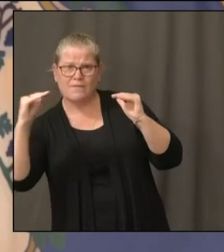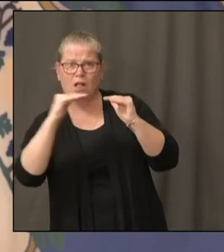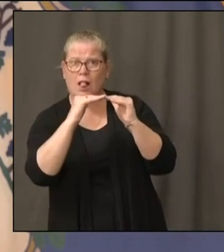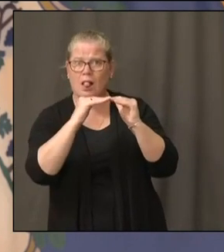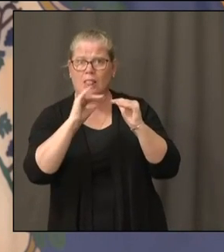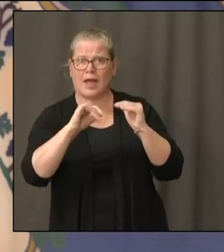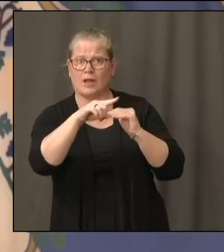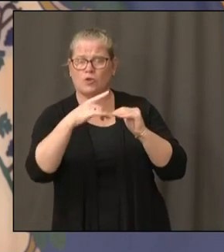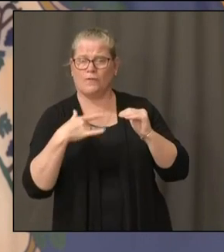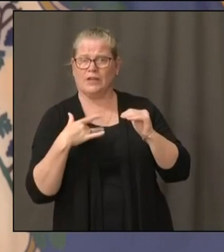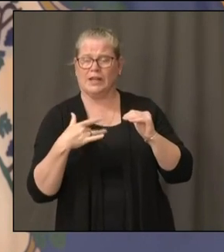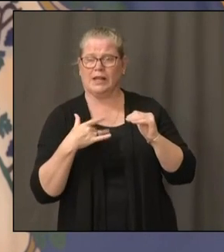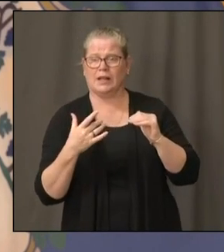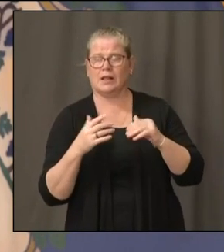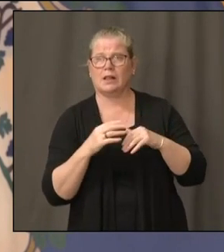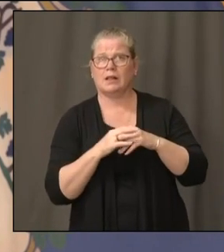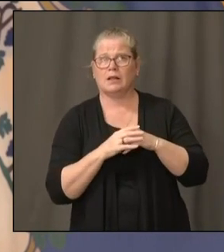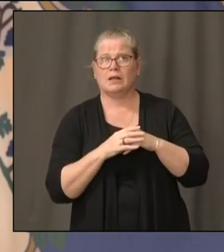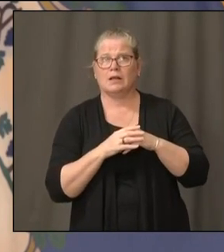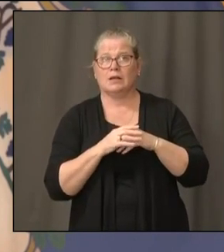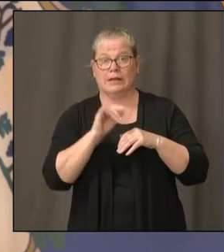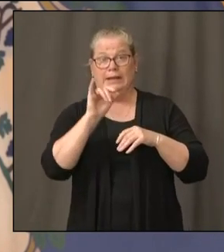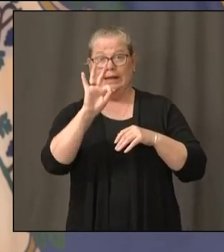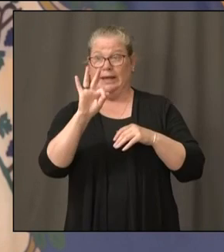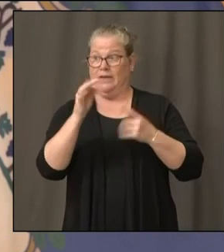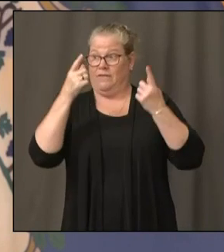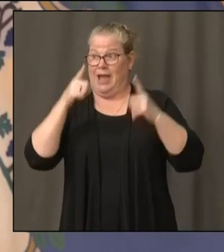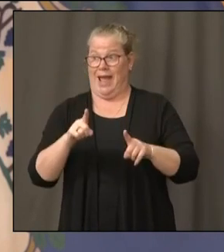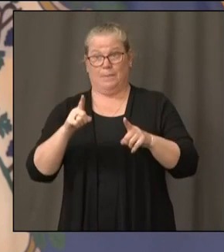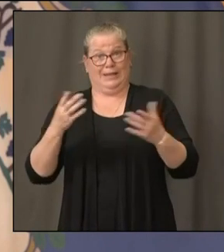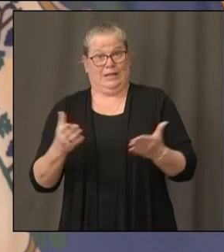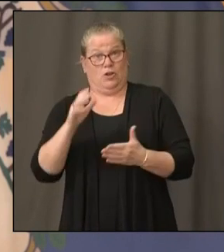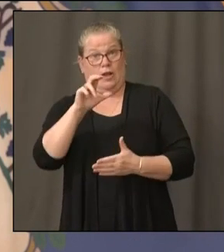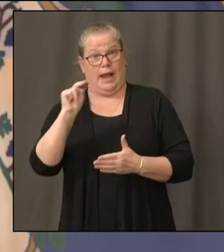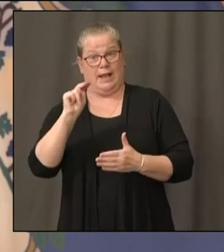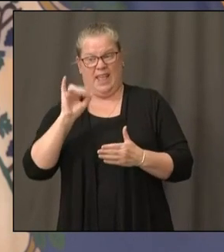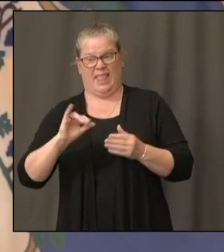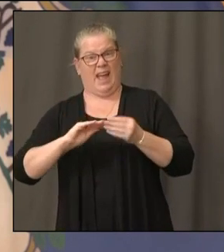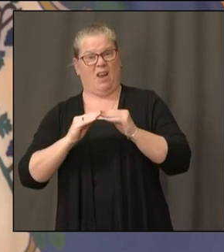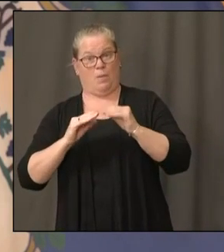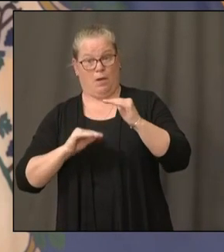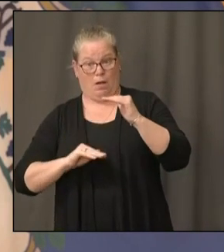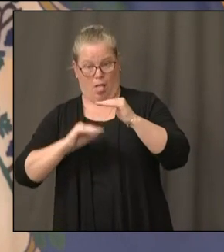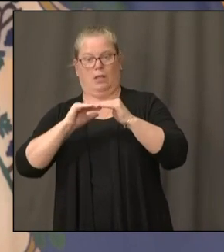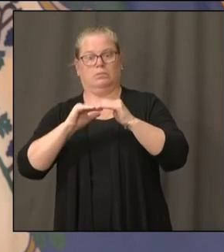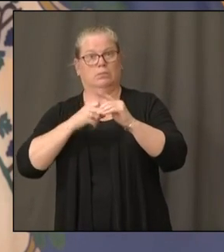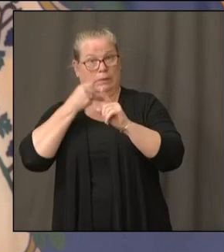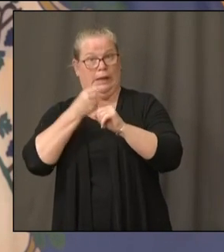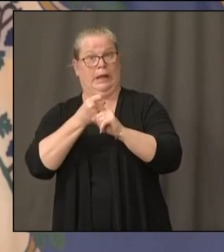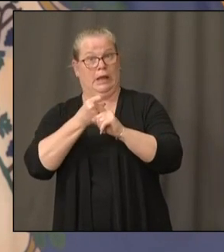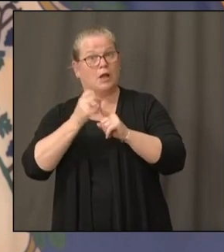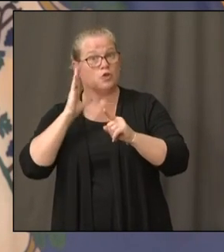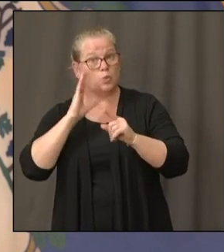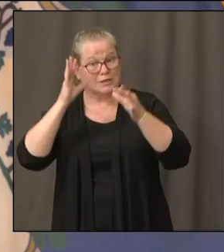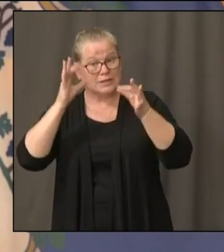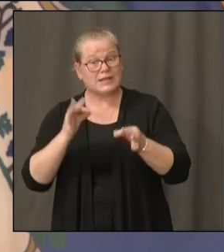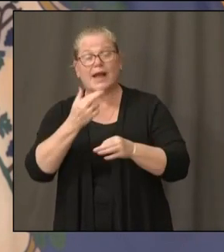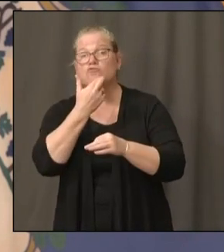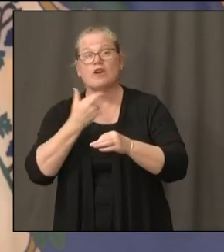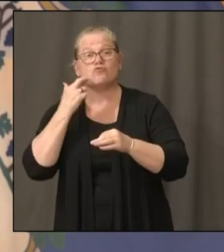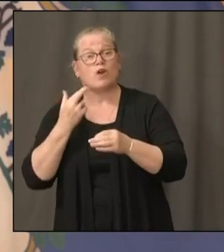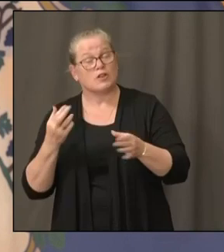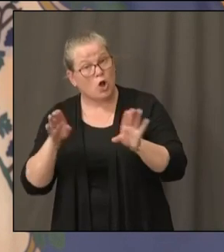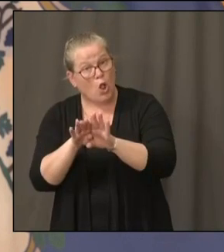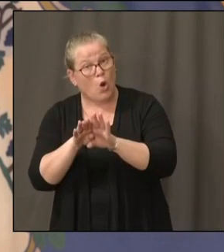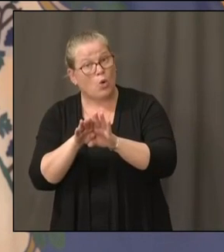you know, shut down indoor dining completely here or go backwards in any capacity? I would